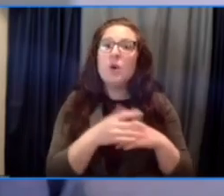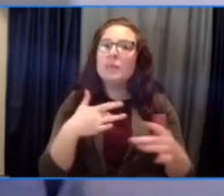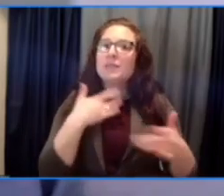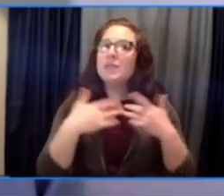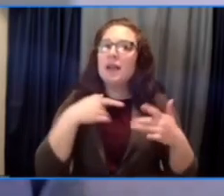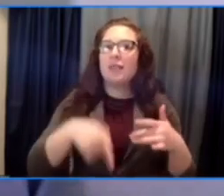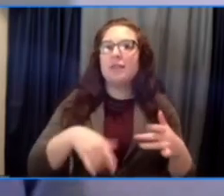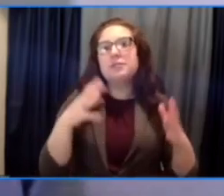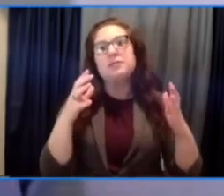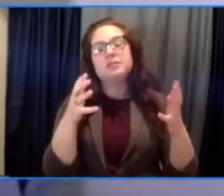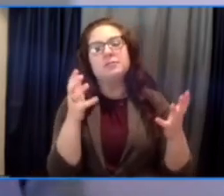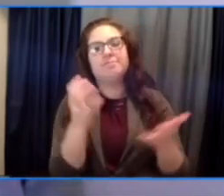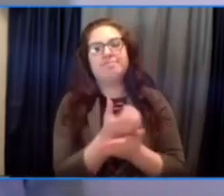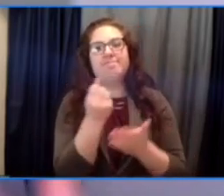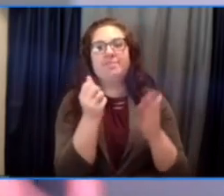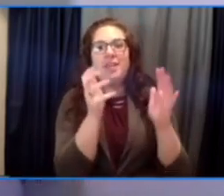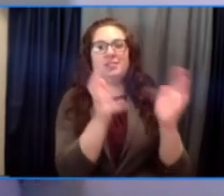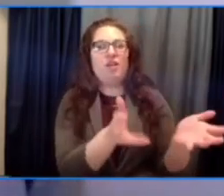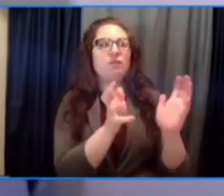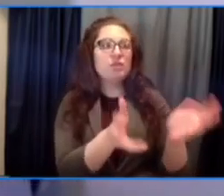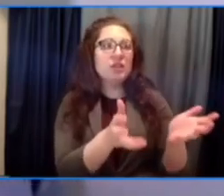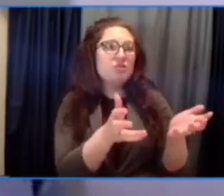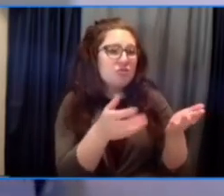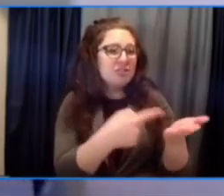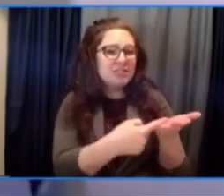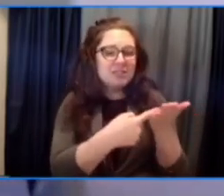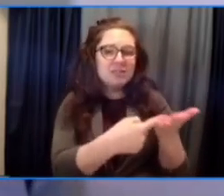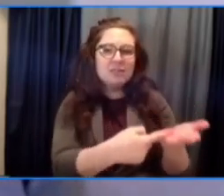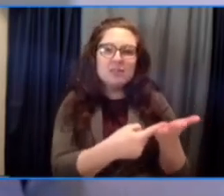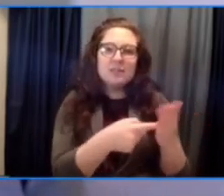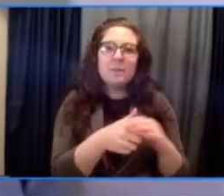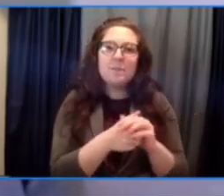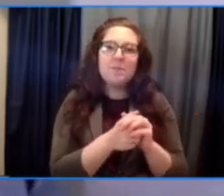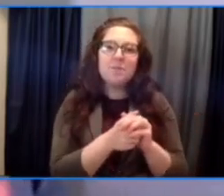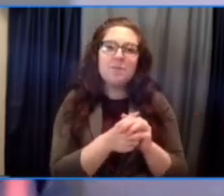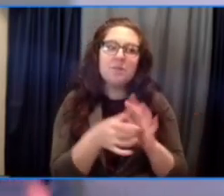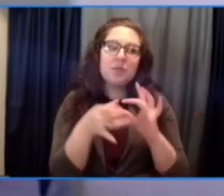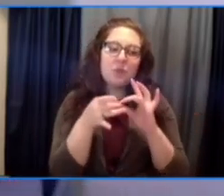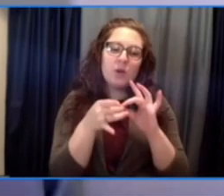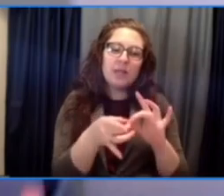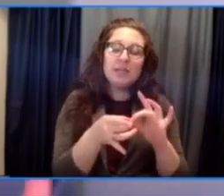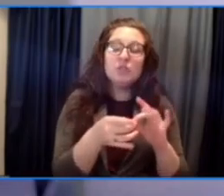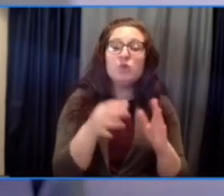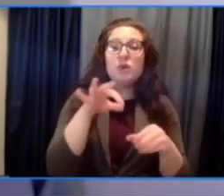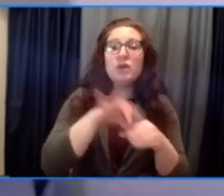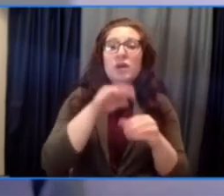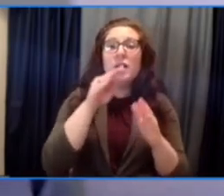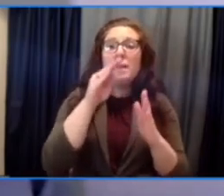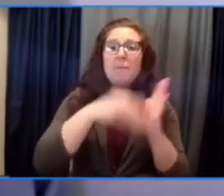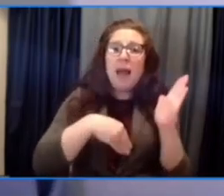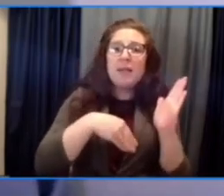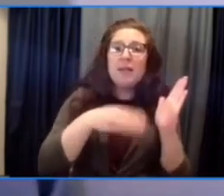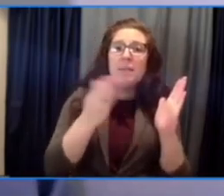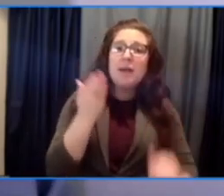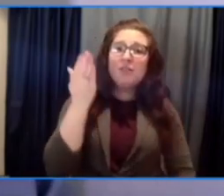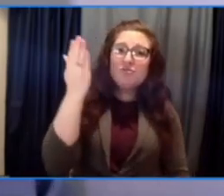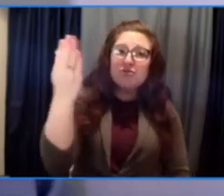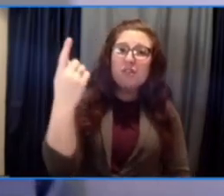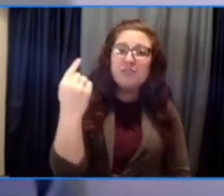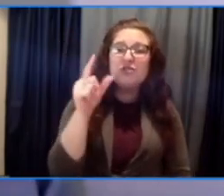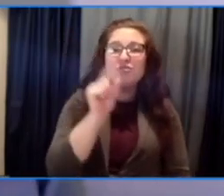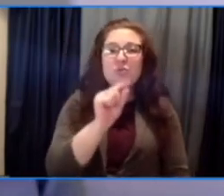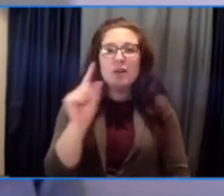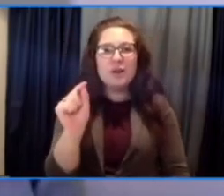you this afternoon. You know, the story of ballot measures in 2020 was challenging and unique in many